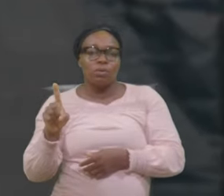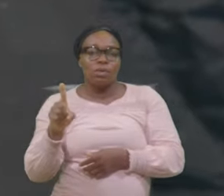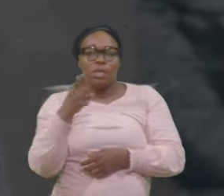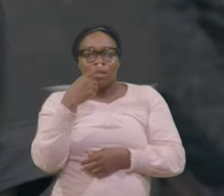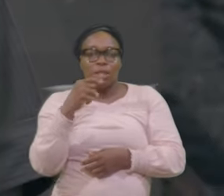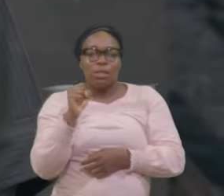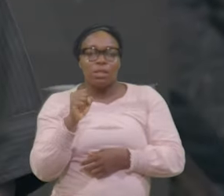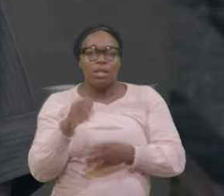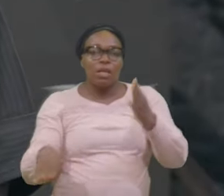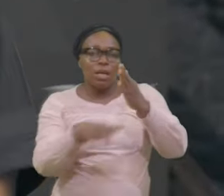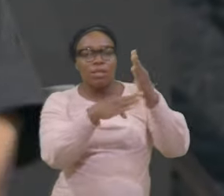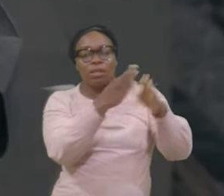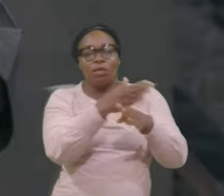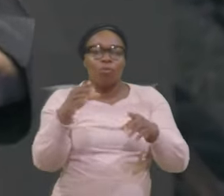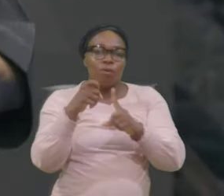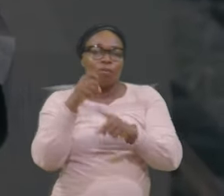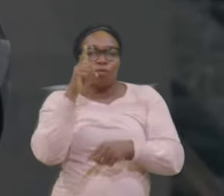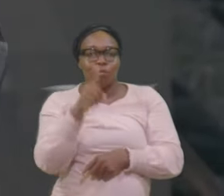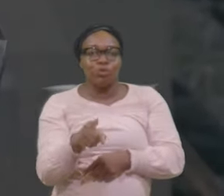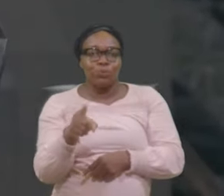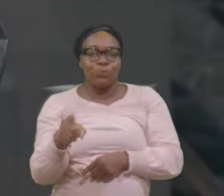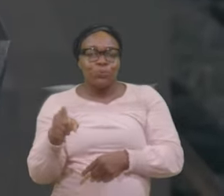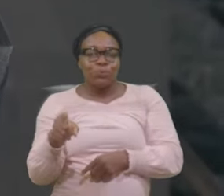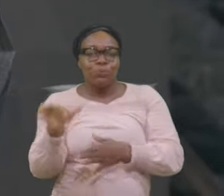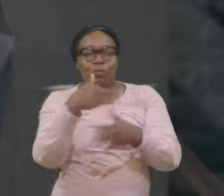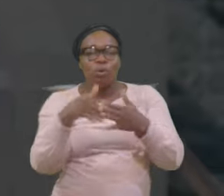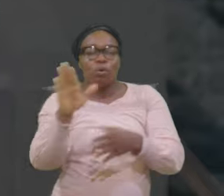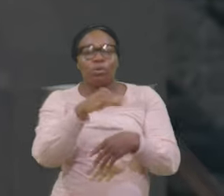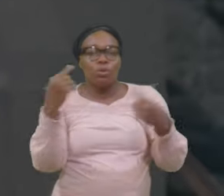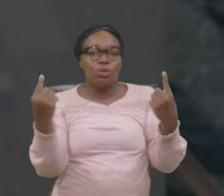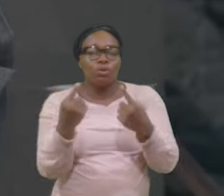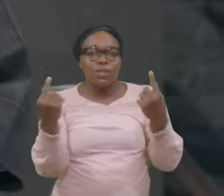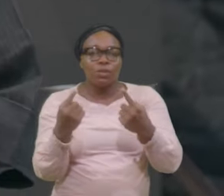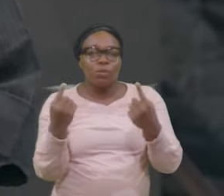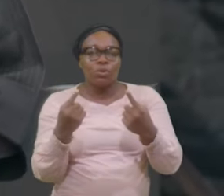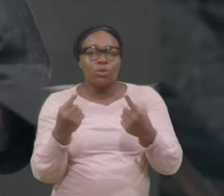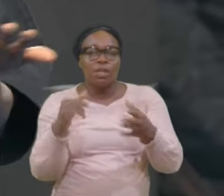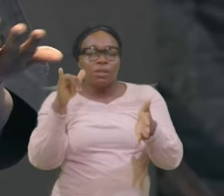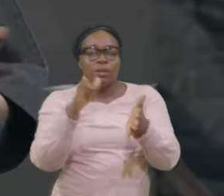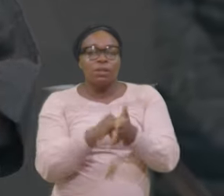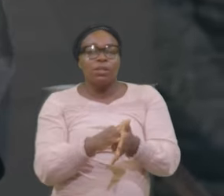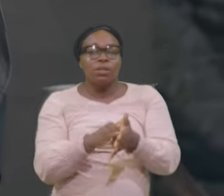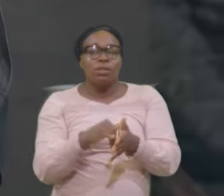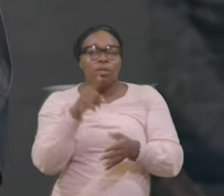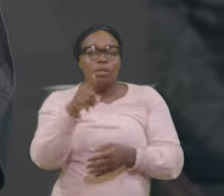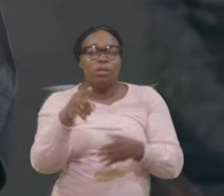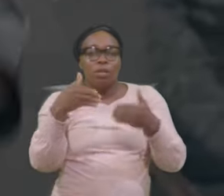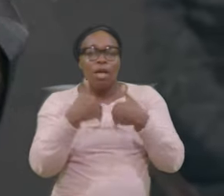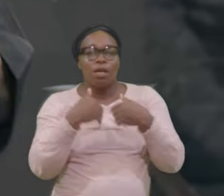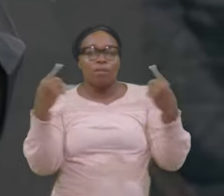away From you all Your transgressions whereby Ye have transgressed